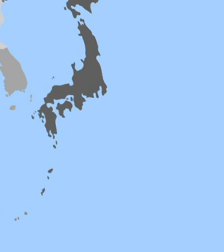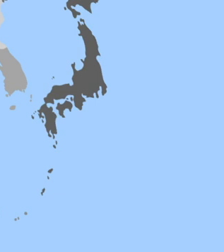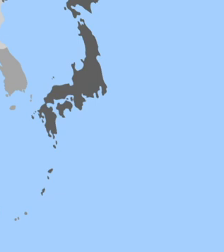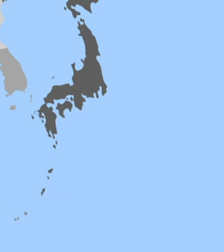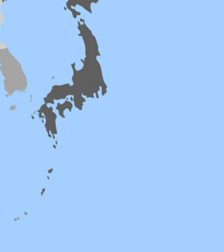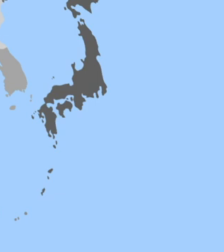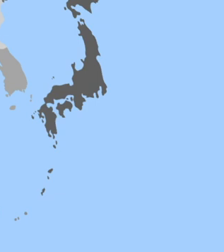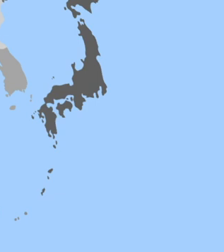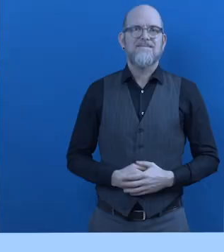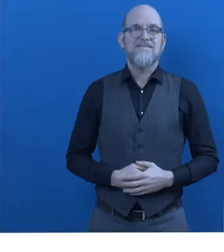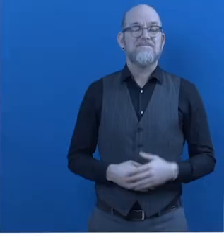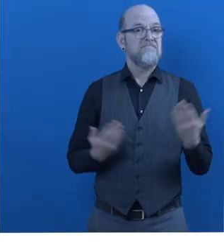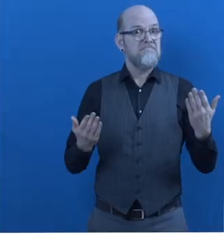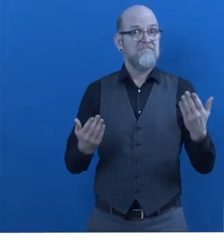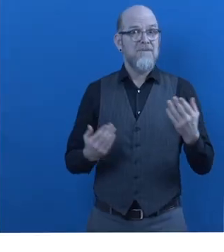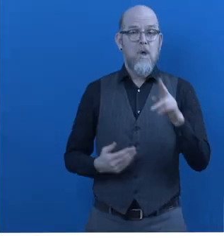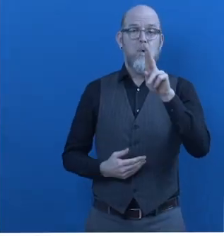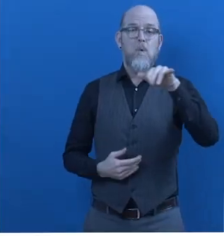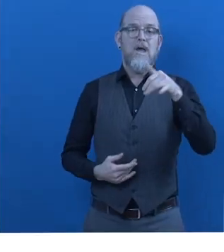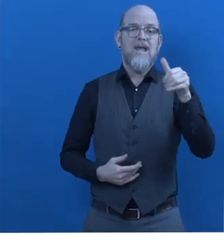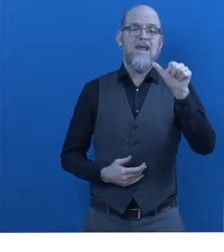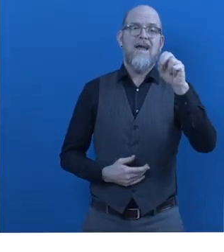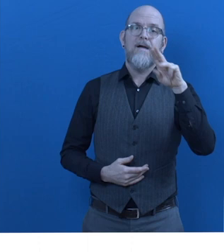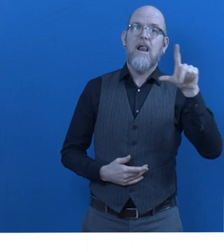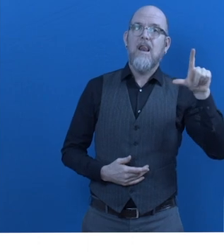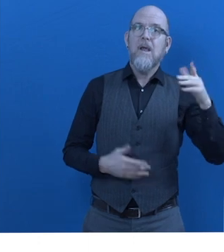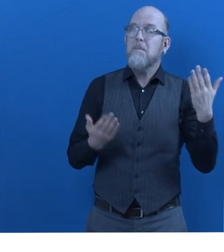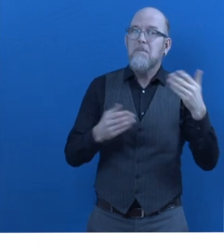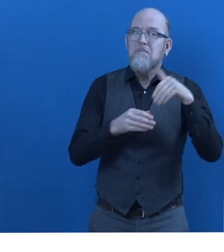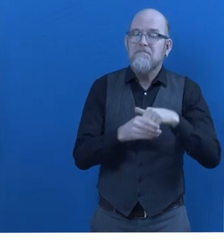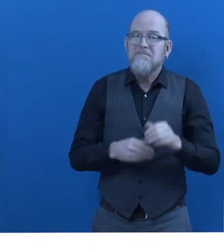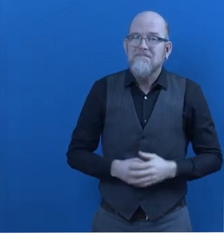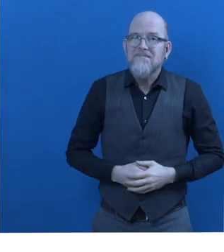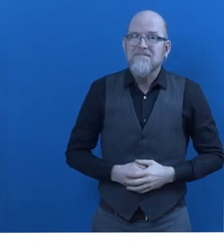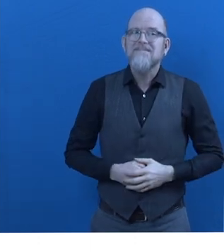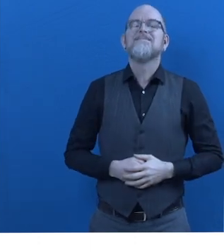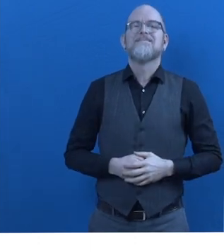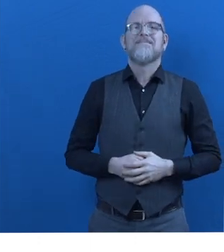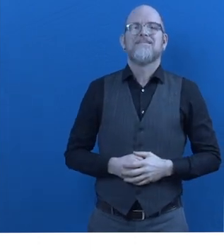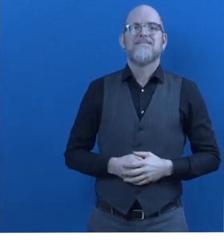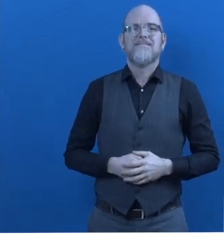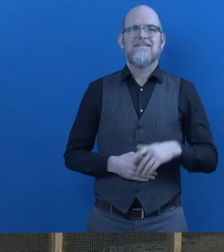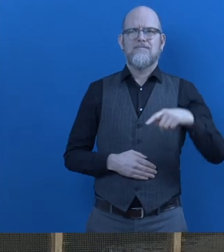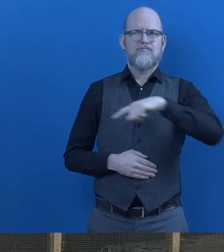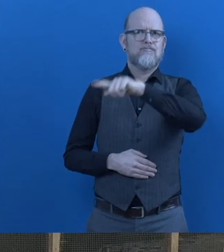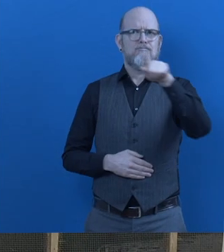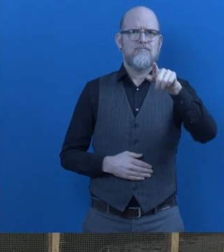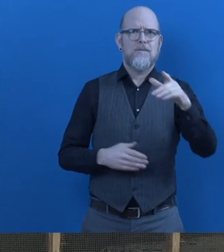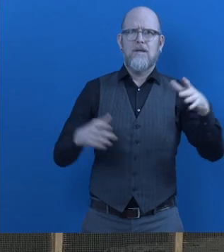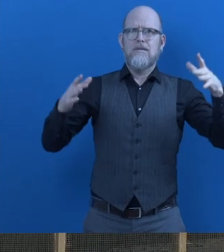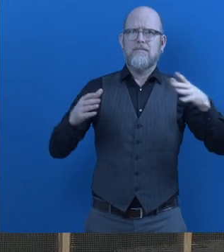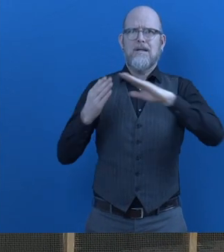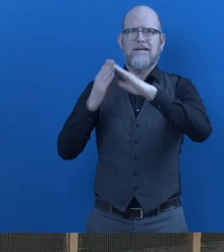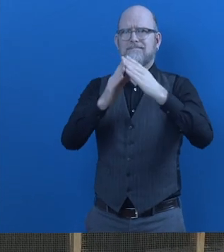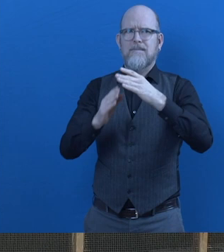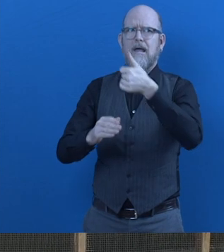entrepreneurship development what is ujjawal about shishir kumma president of namansiva samiti in each and every